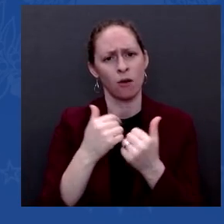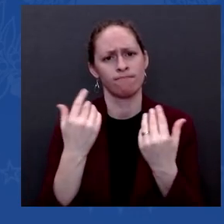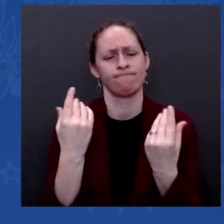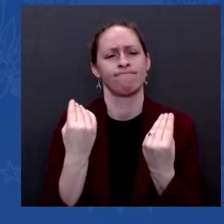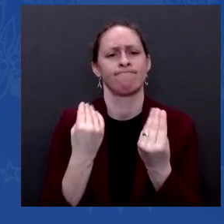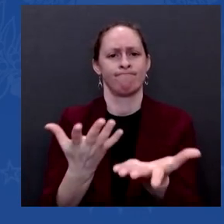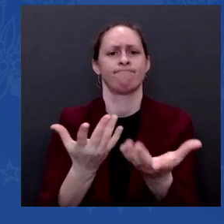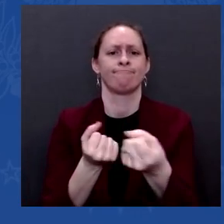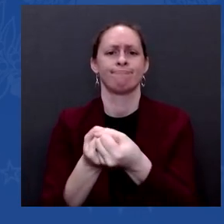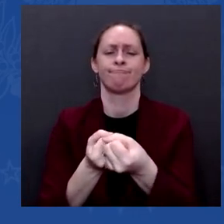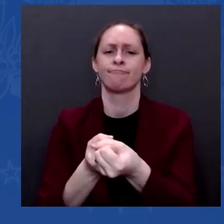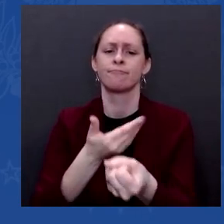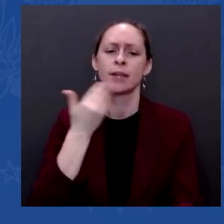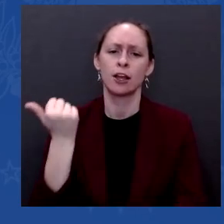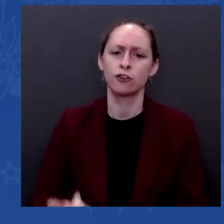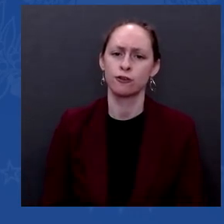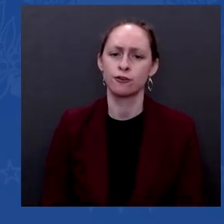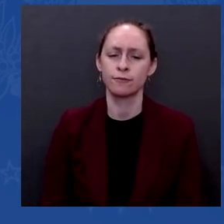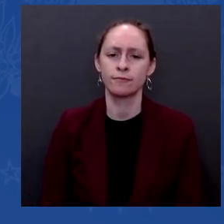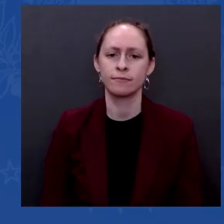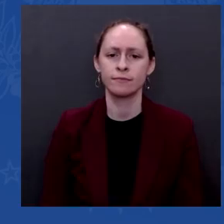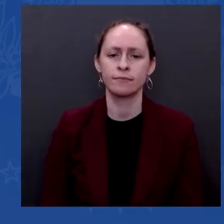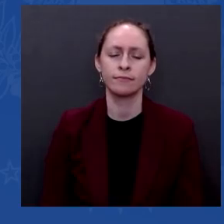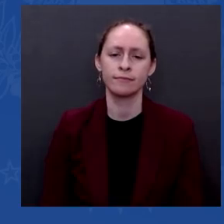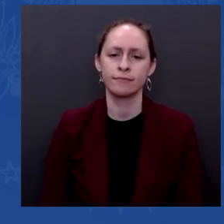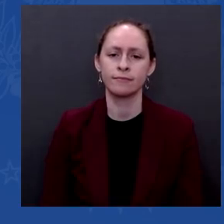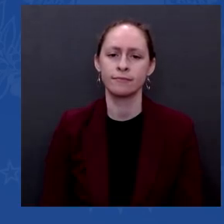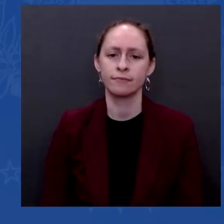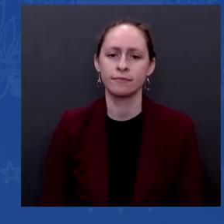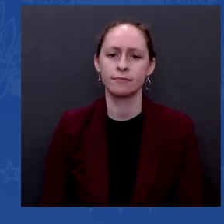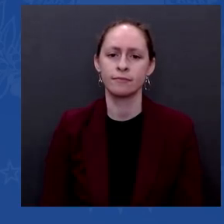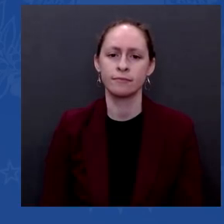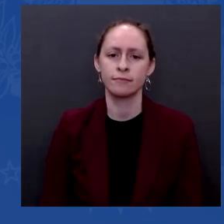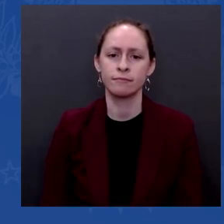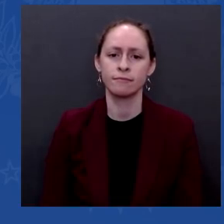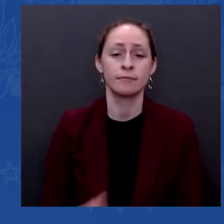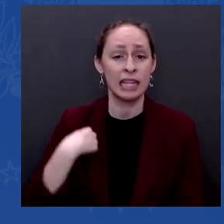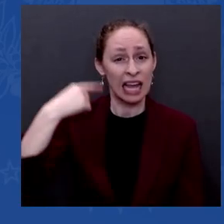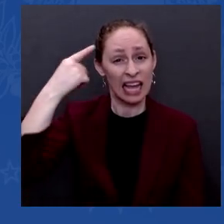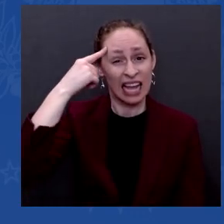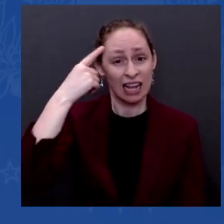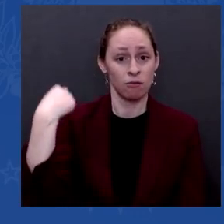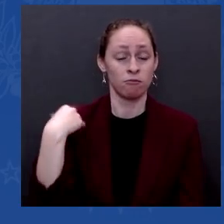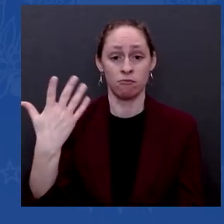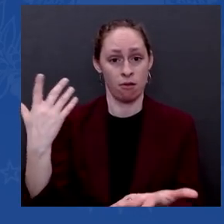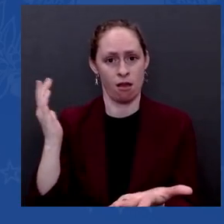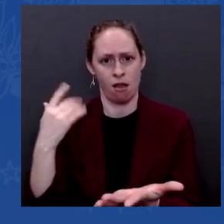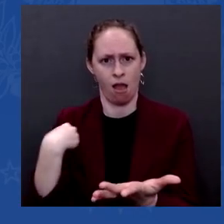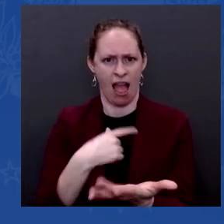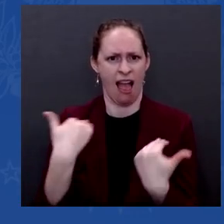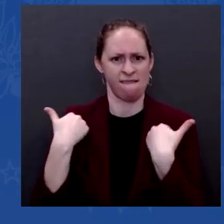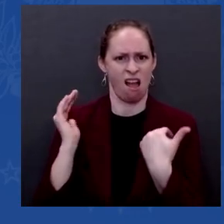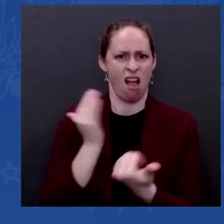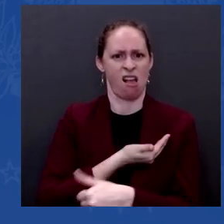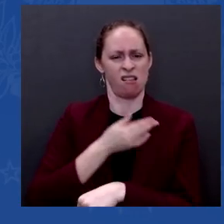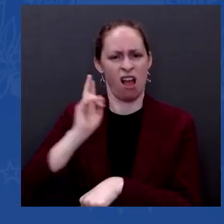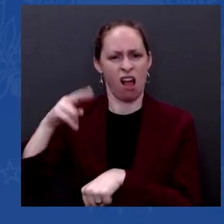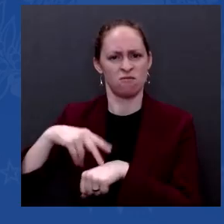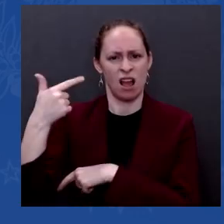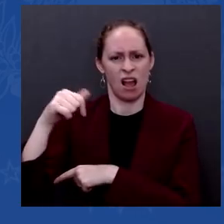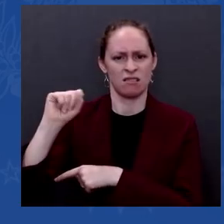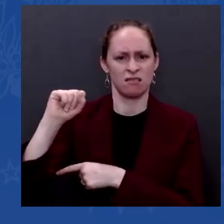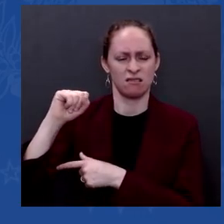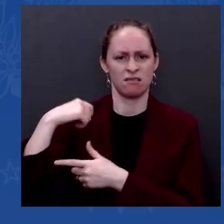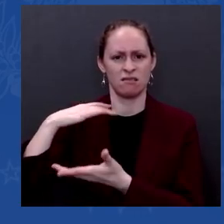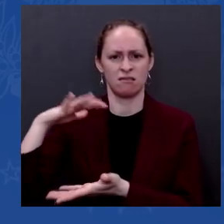the like, to take the burden off the European countries that are now totally dependent on — on Russia. But it's going to